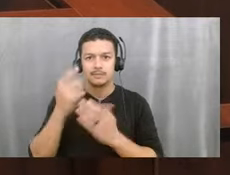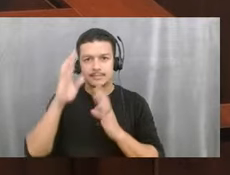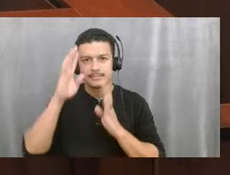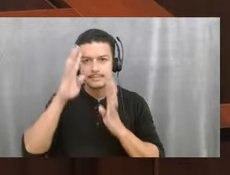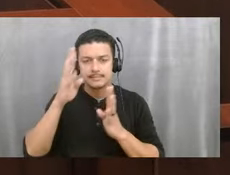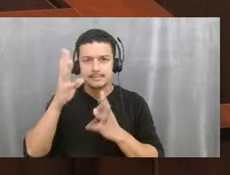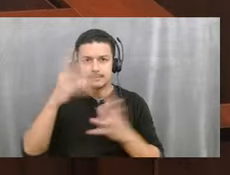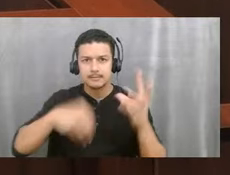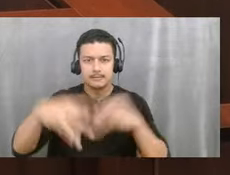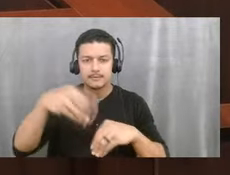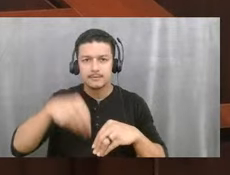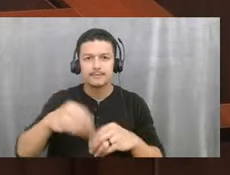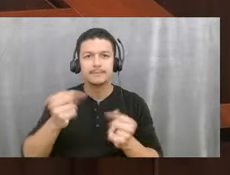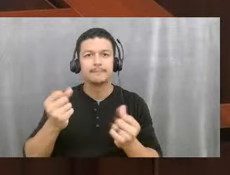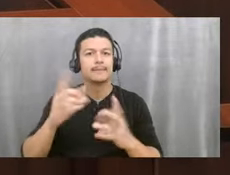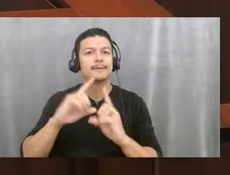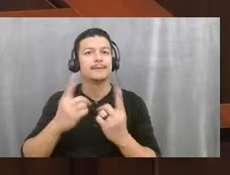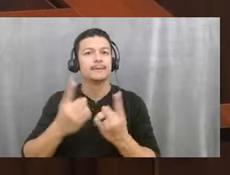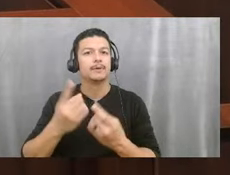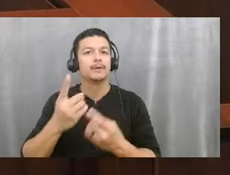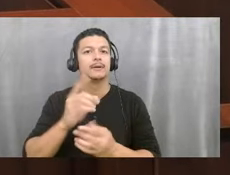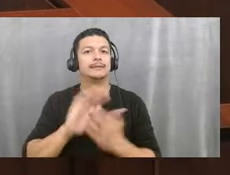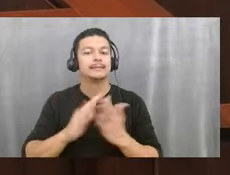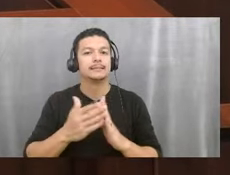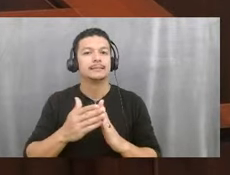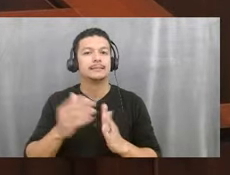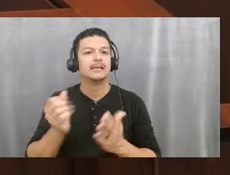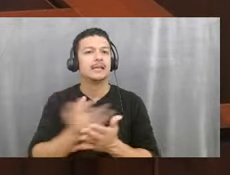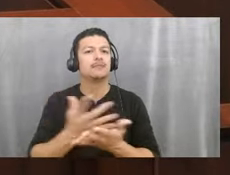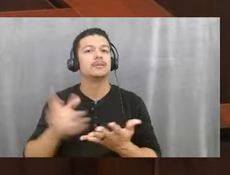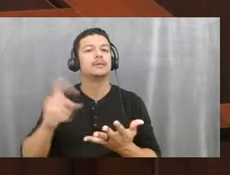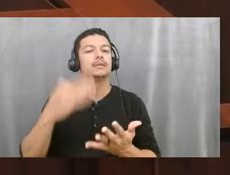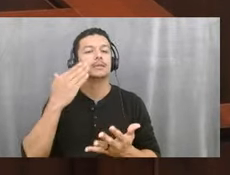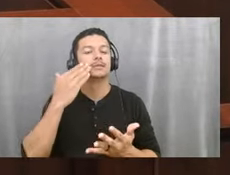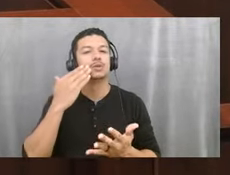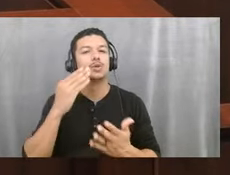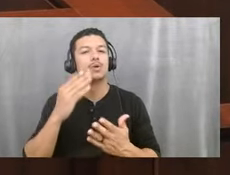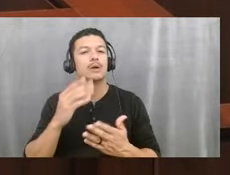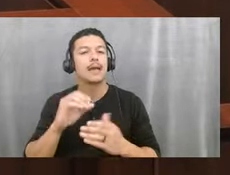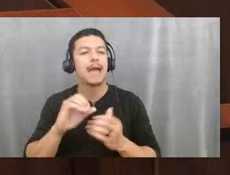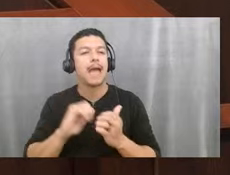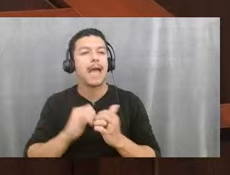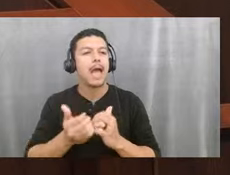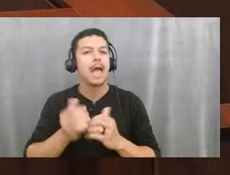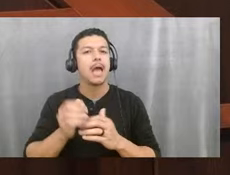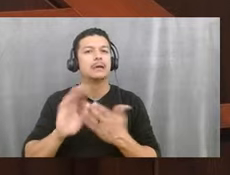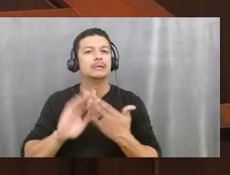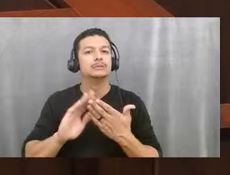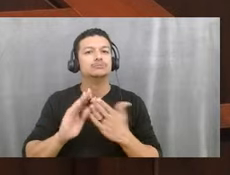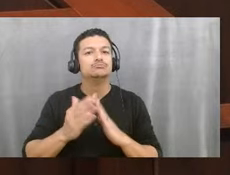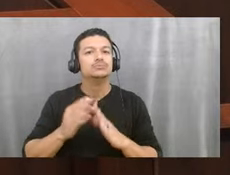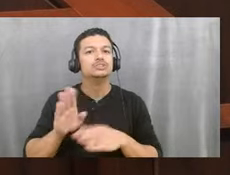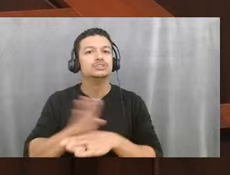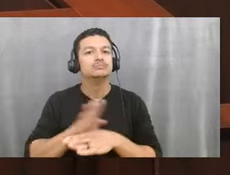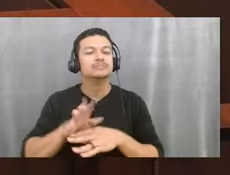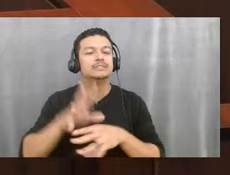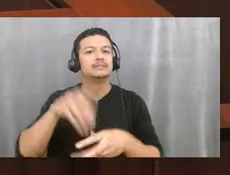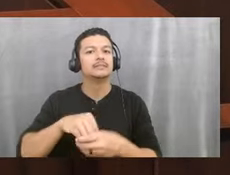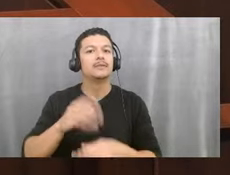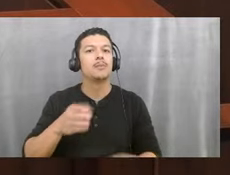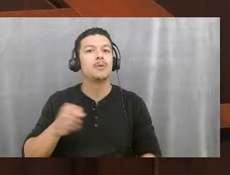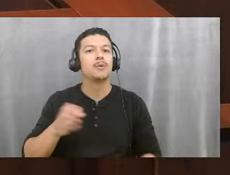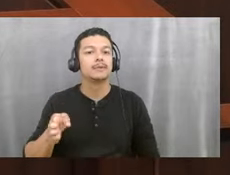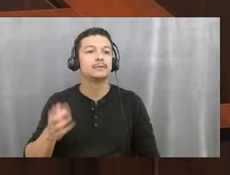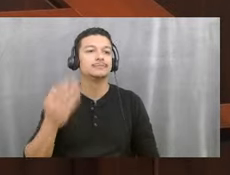Um, it's everything you need to know about operating a business in Boynton beach. That's new and existing. Um, everything from commercial, uh, garbage and recycling